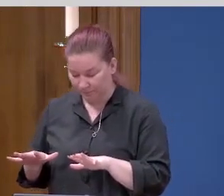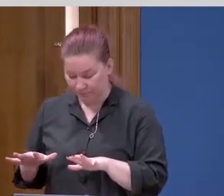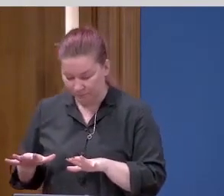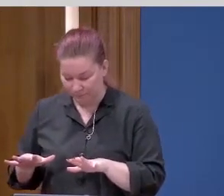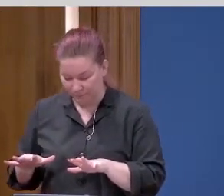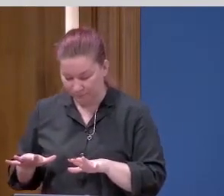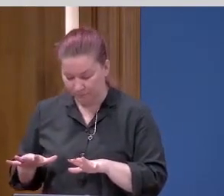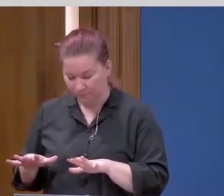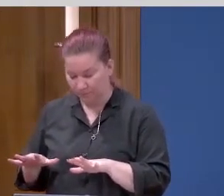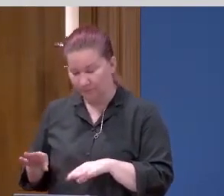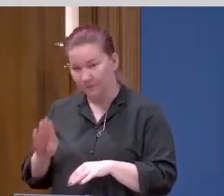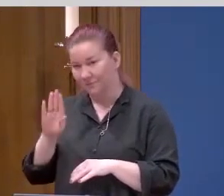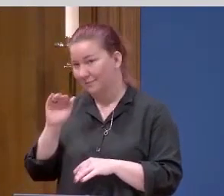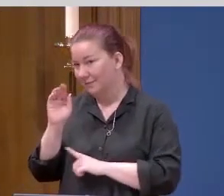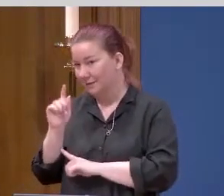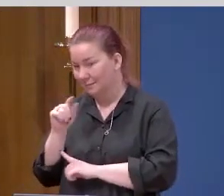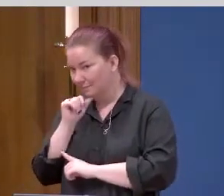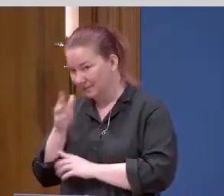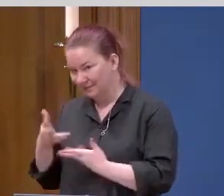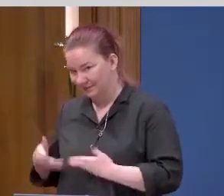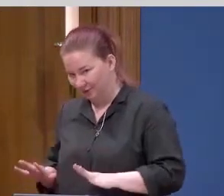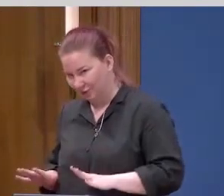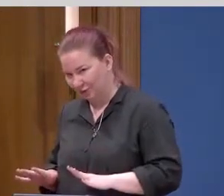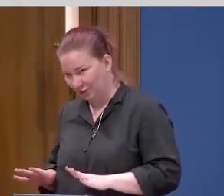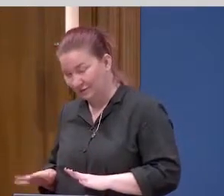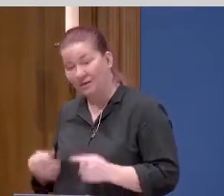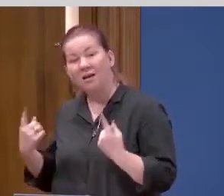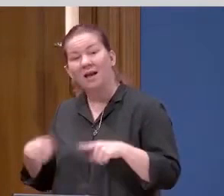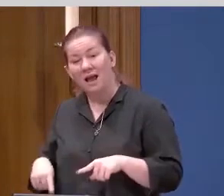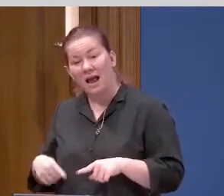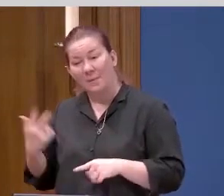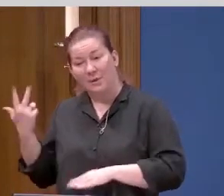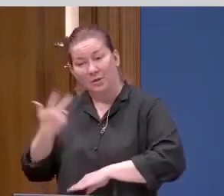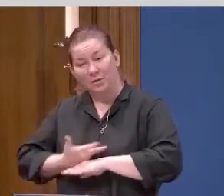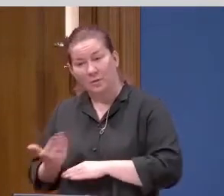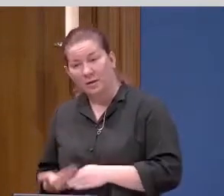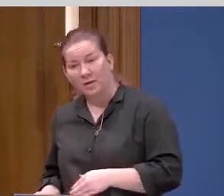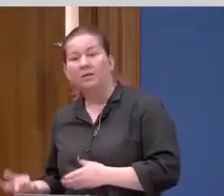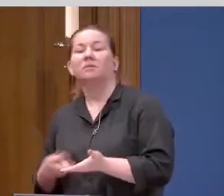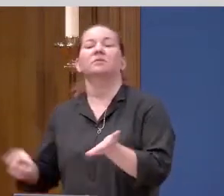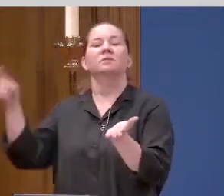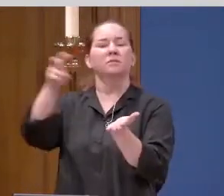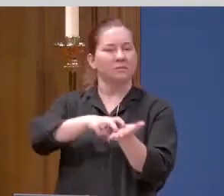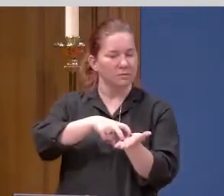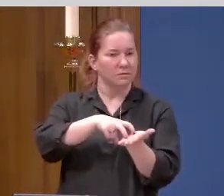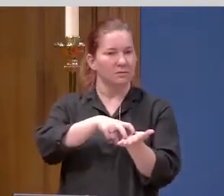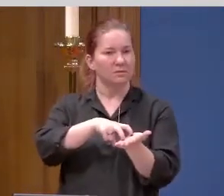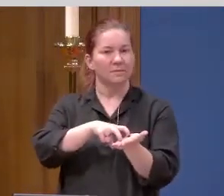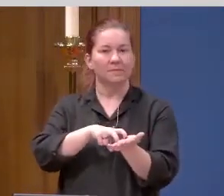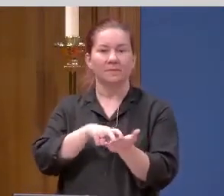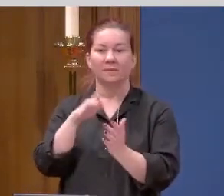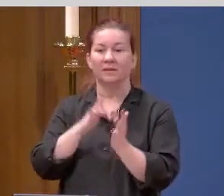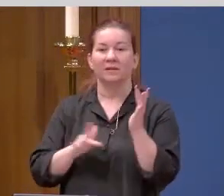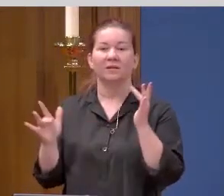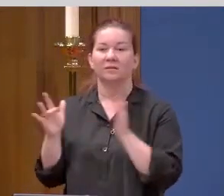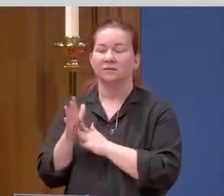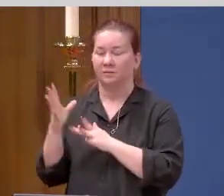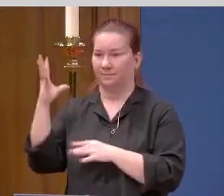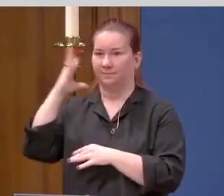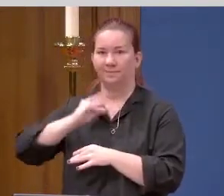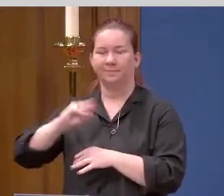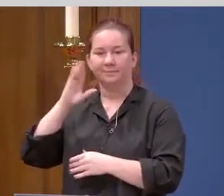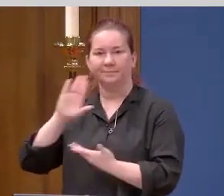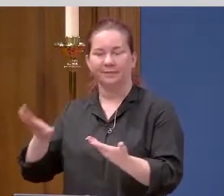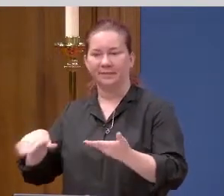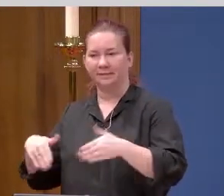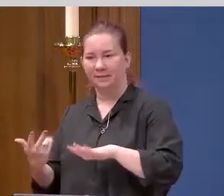But the story doesn't end there. On the third day, he rose again. Jesus faced death and